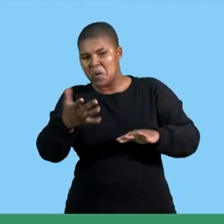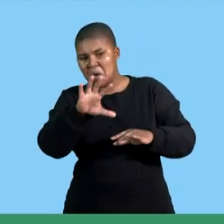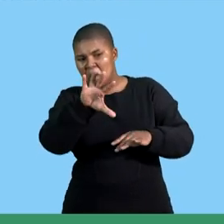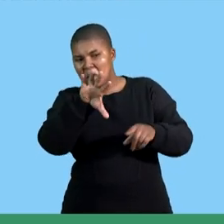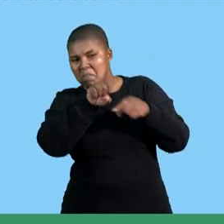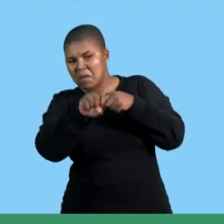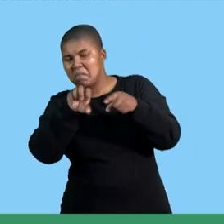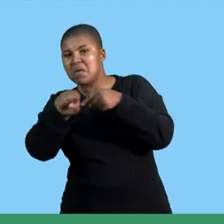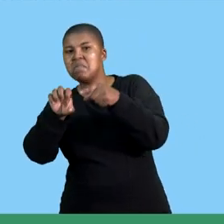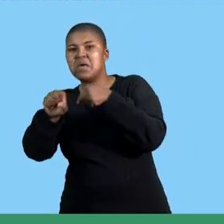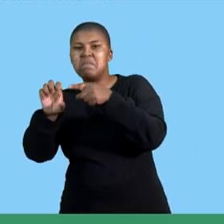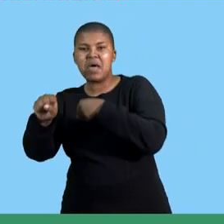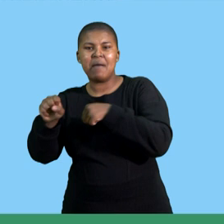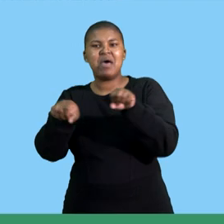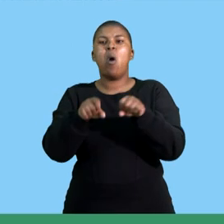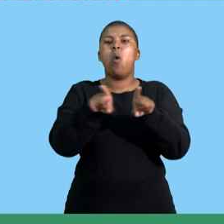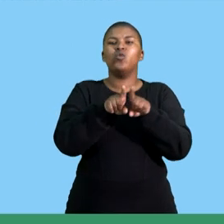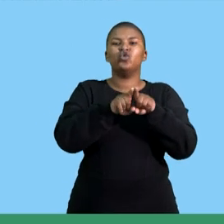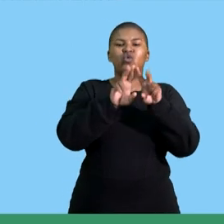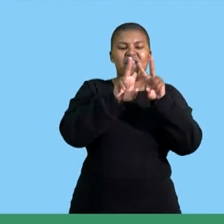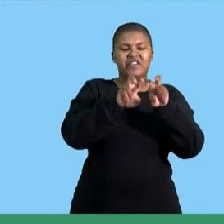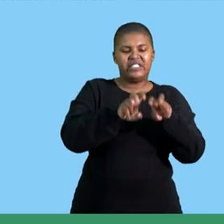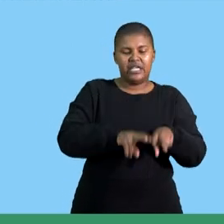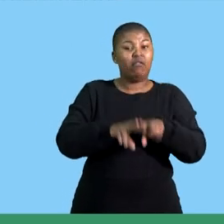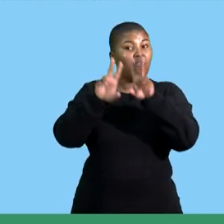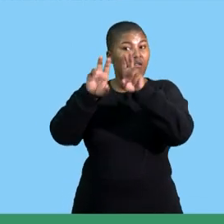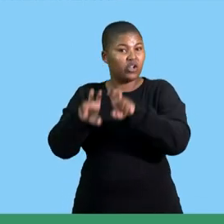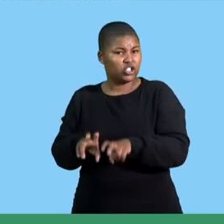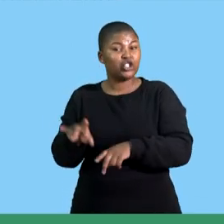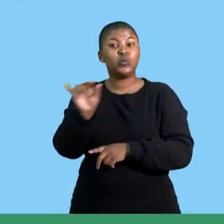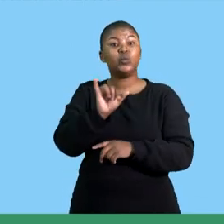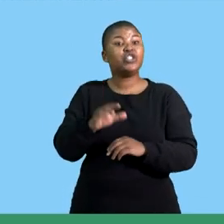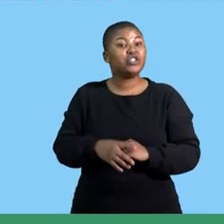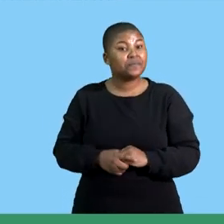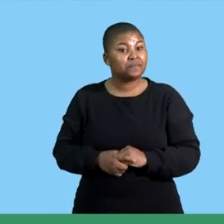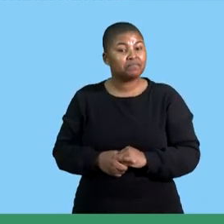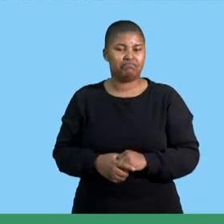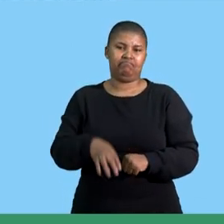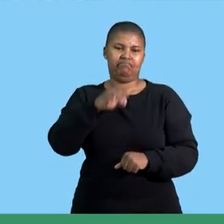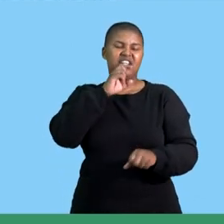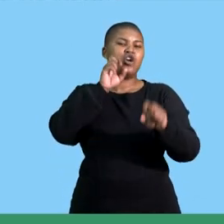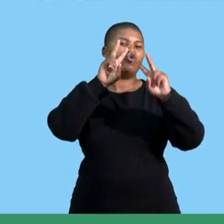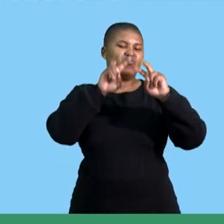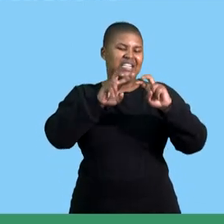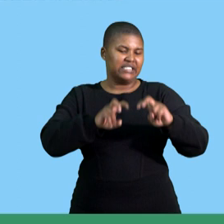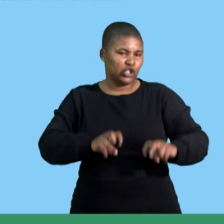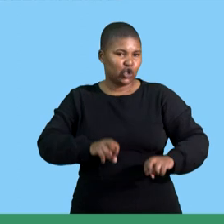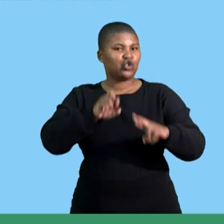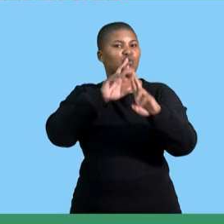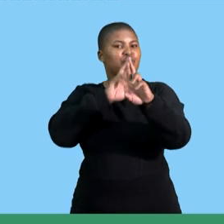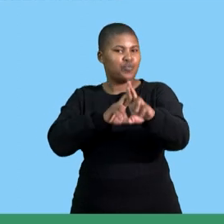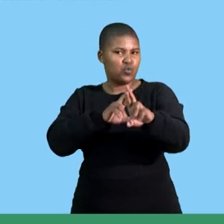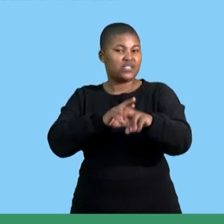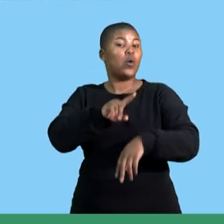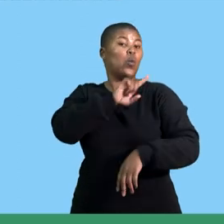with investigation so obviously that would be our research report because we have to